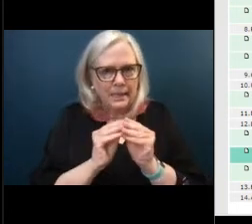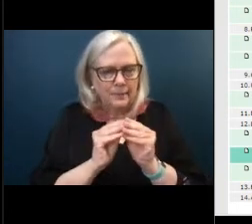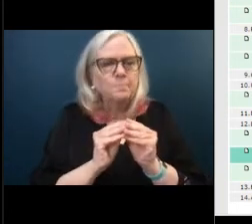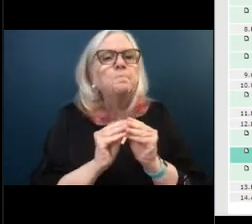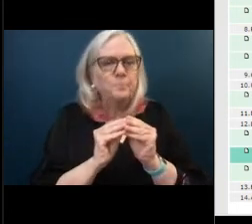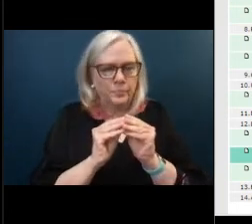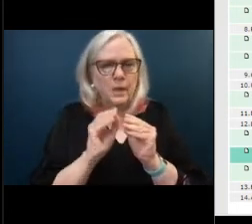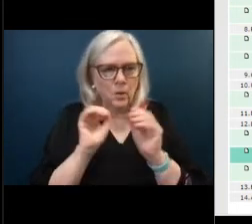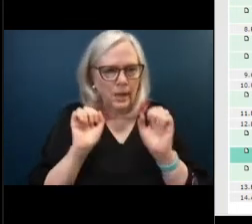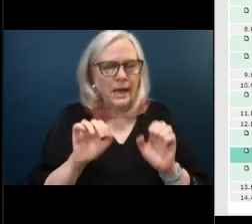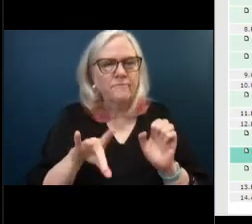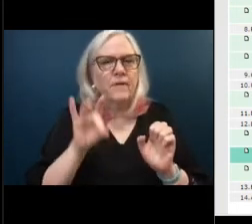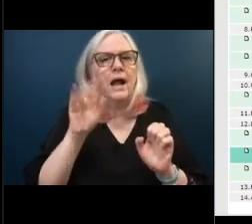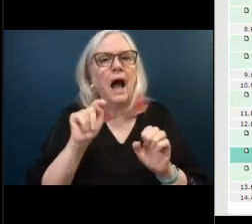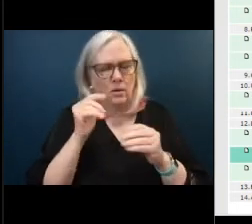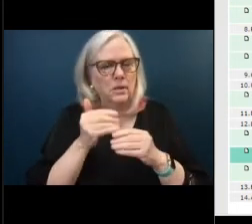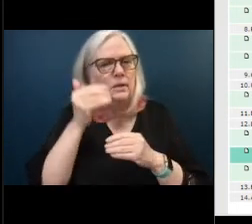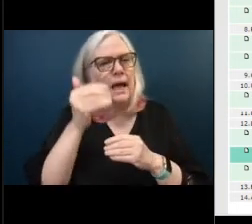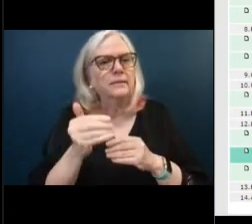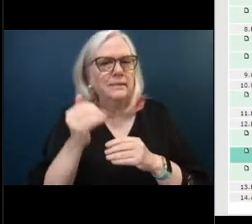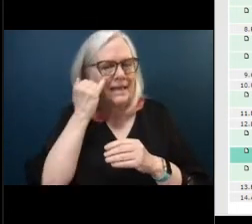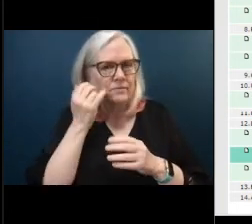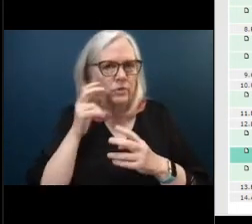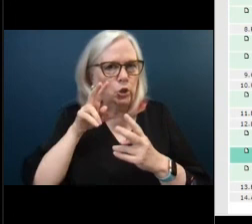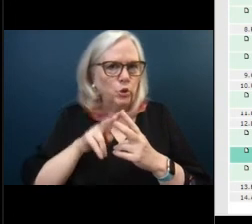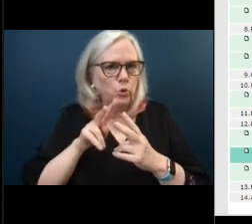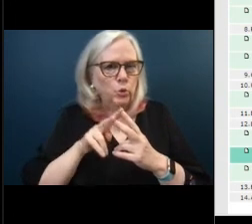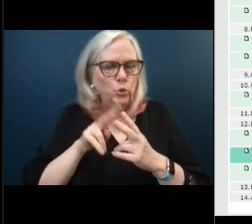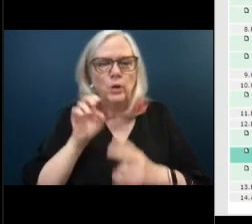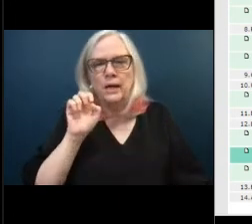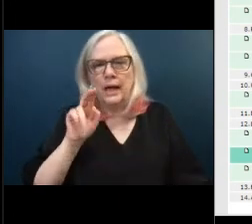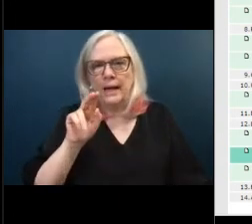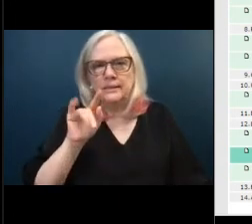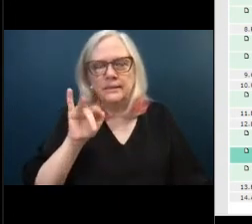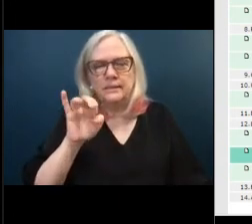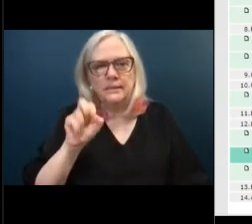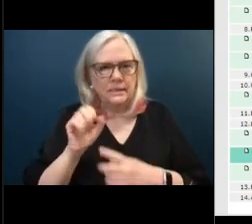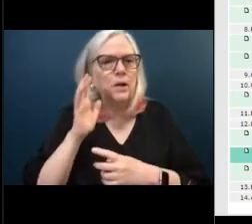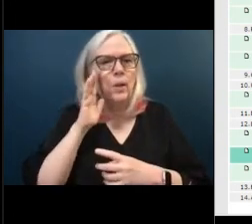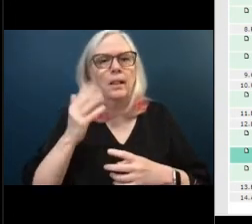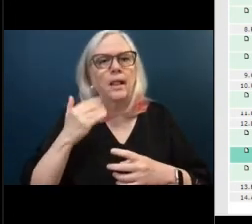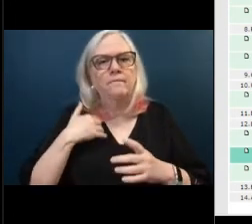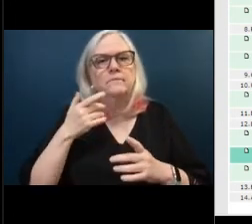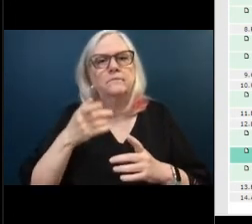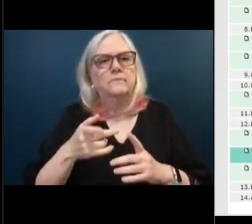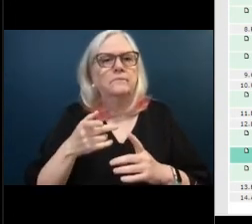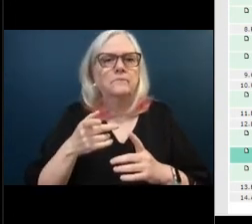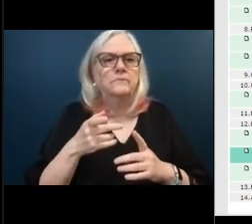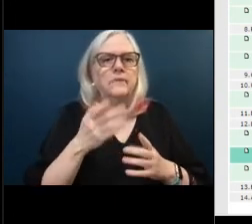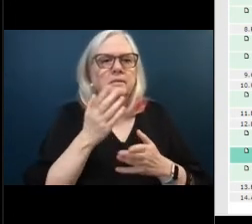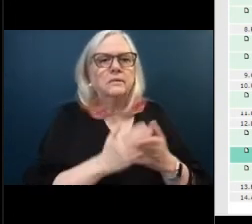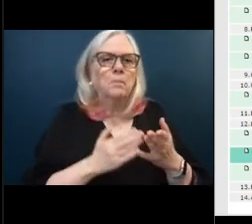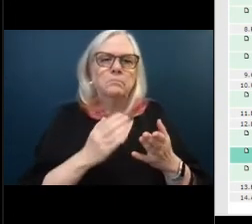find out in the meantime whether these two entities will have some sort of deadline um before you engage in your july discussions on how to collect it